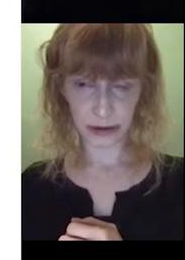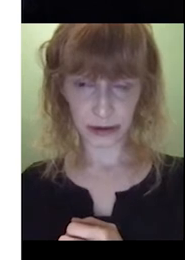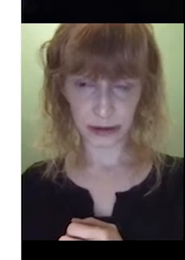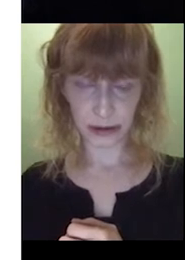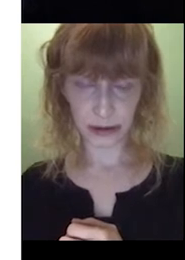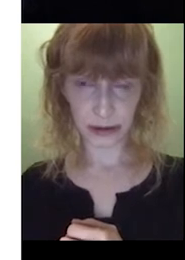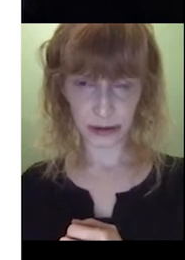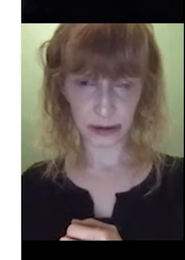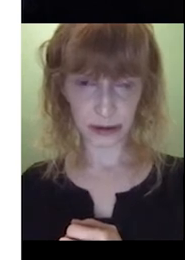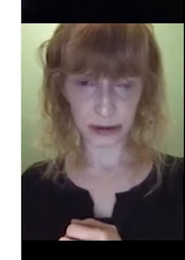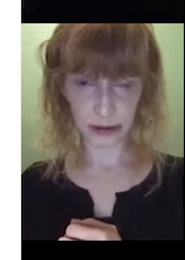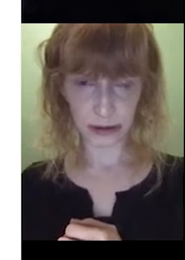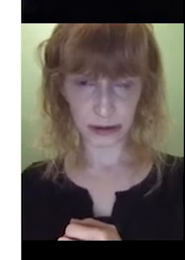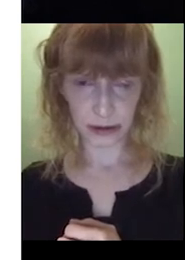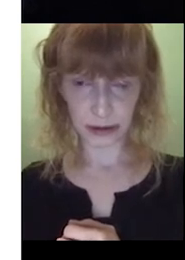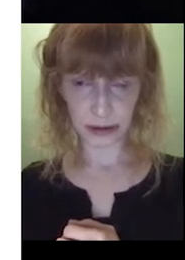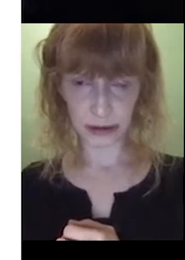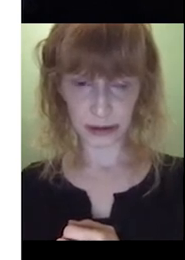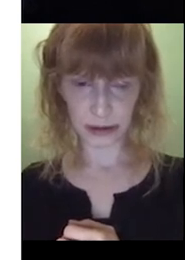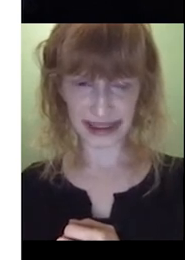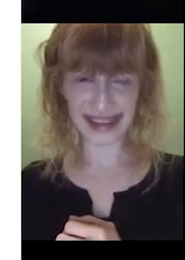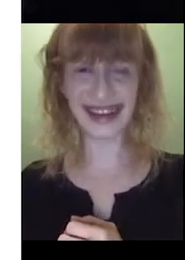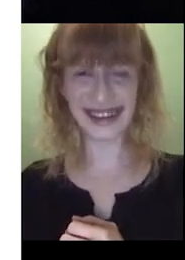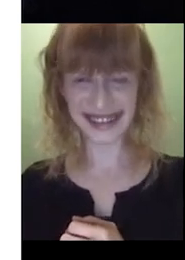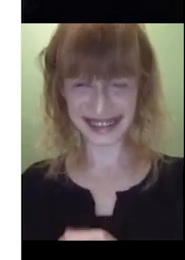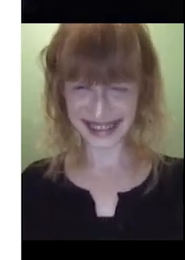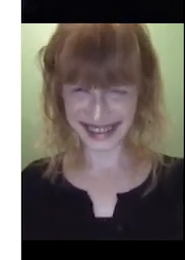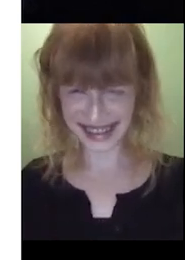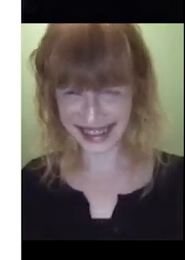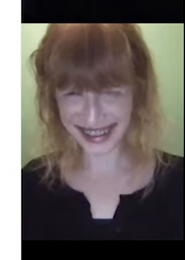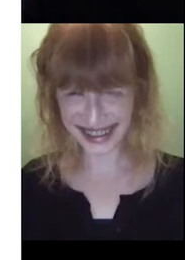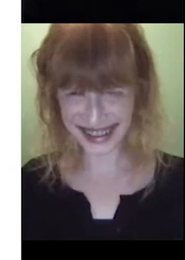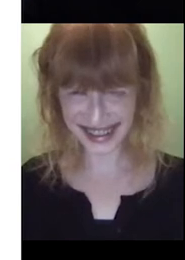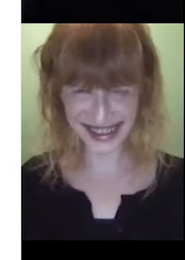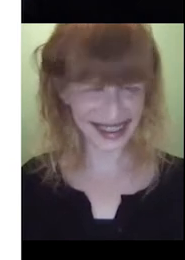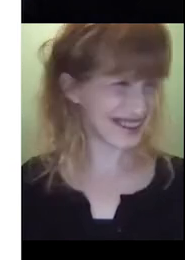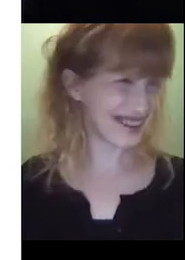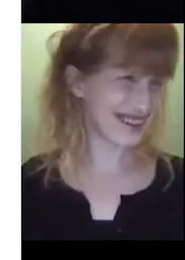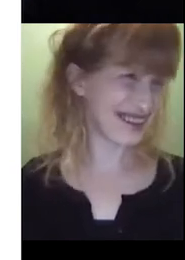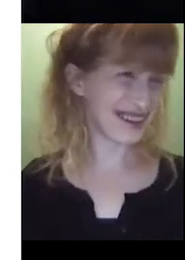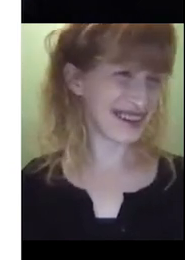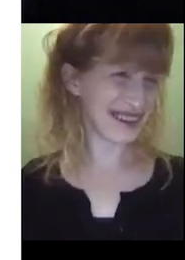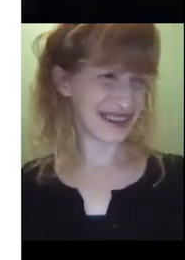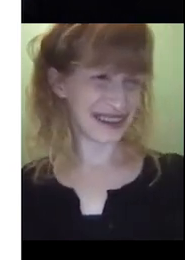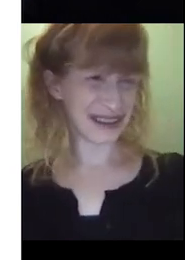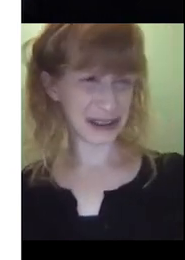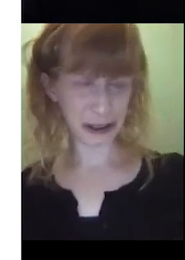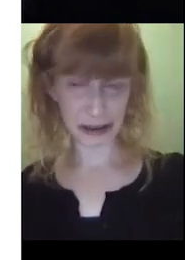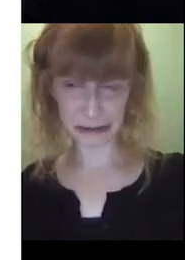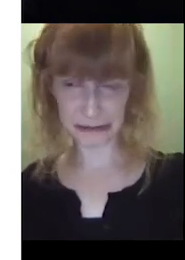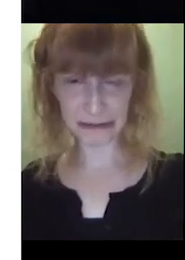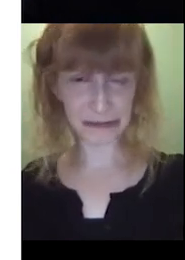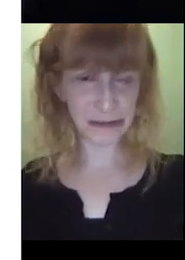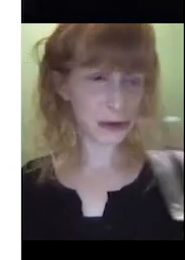Oh, seems to be when I put it down, it goes up. And when I put it up, it goes down. Okay, you've got it back to front hand. Sorry.